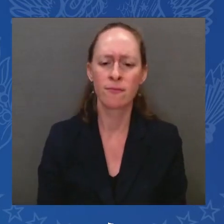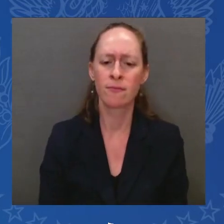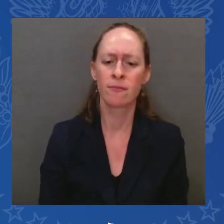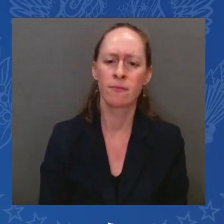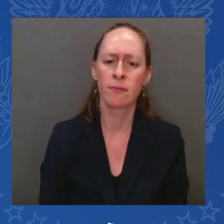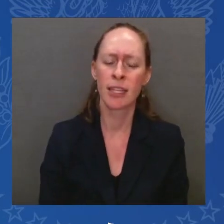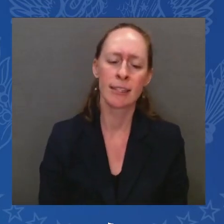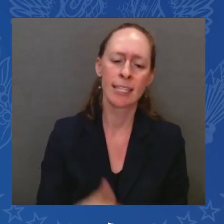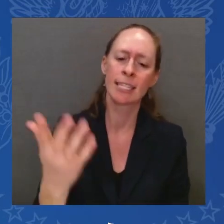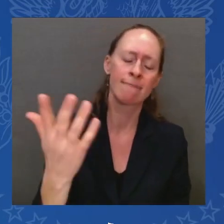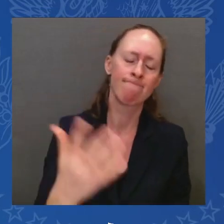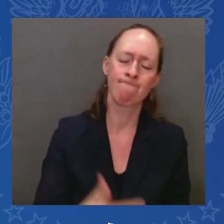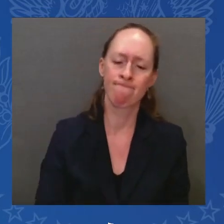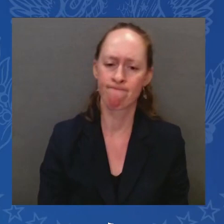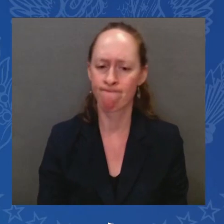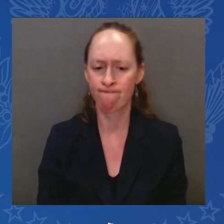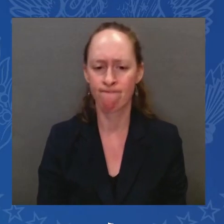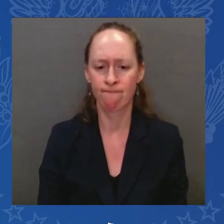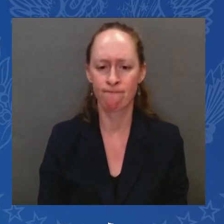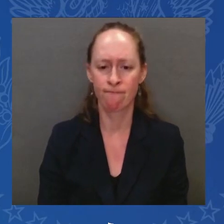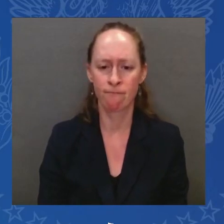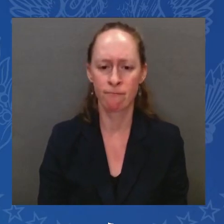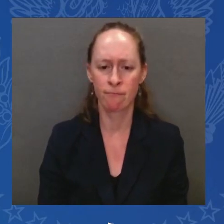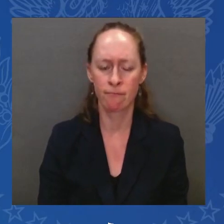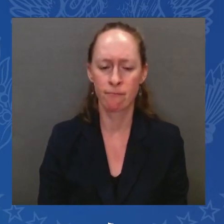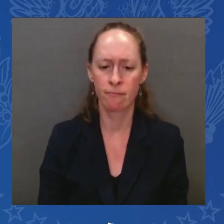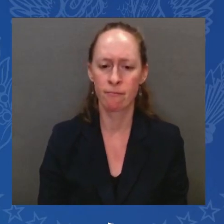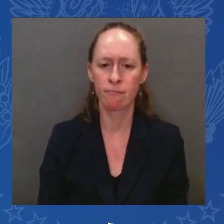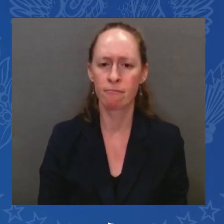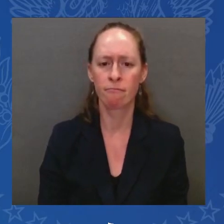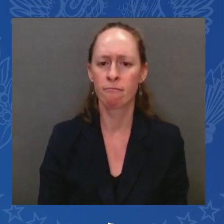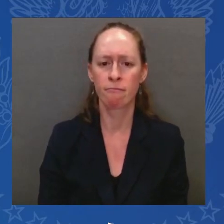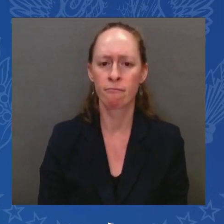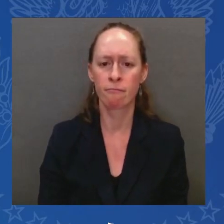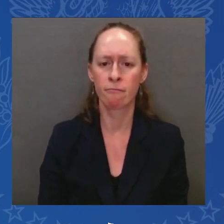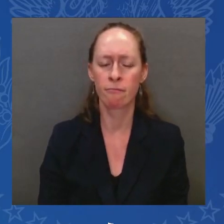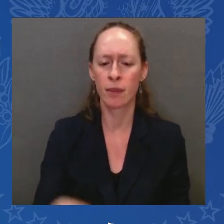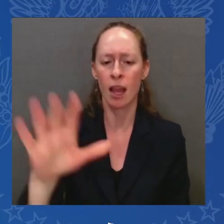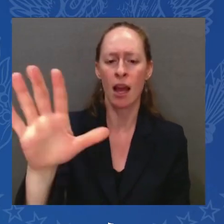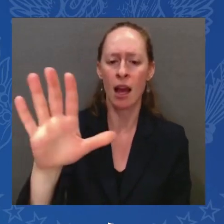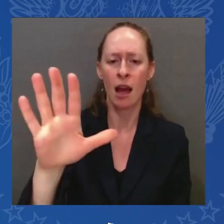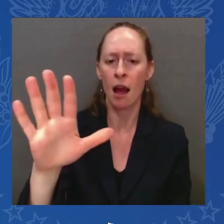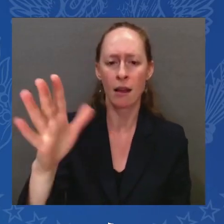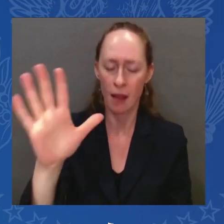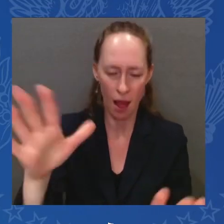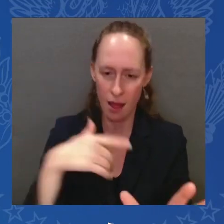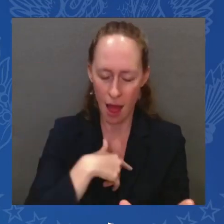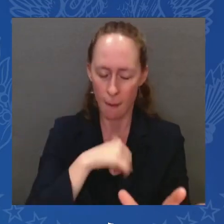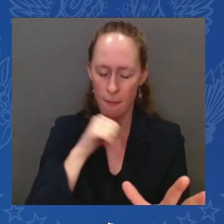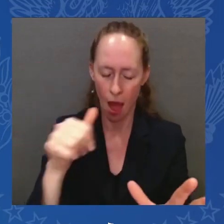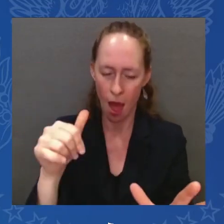I'll never forget where I won't go into that. Anyway, I just think that